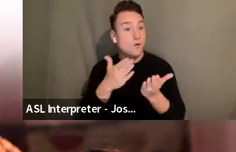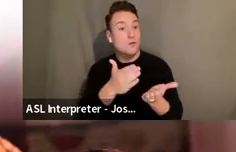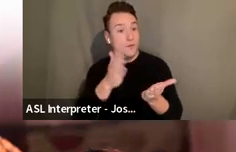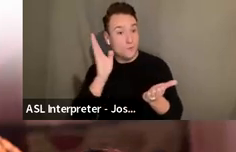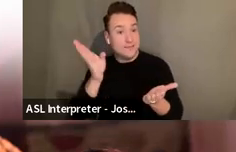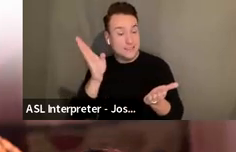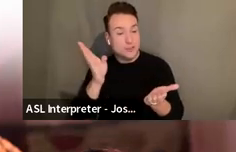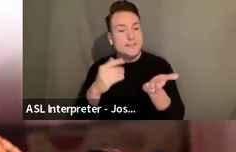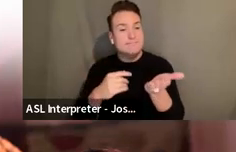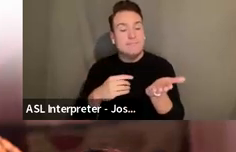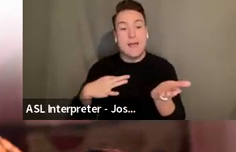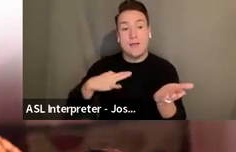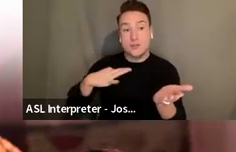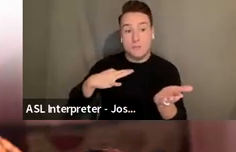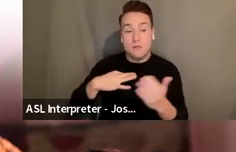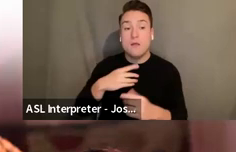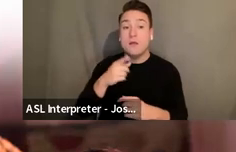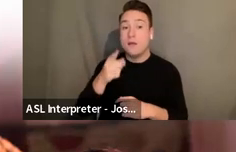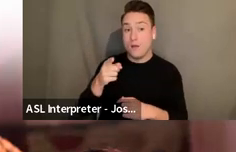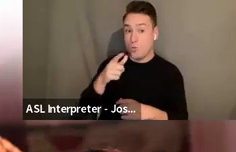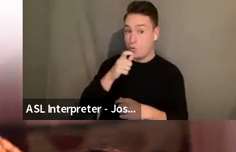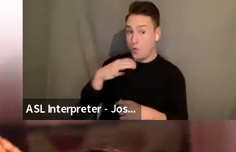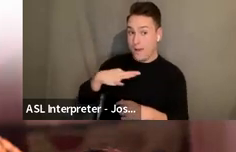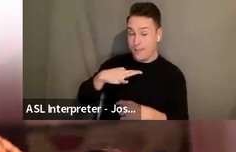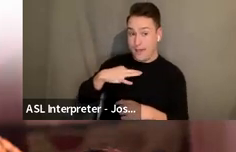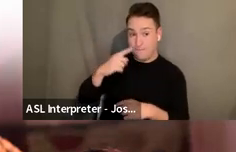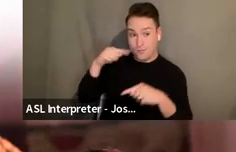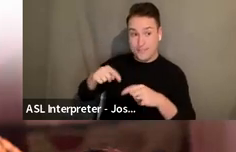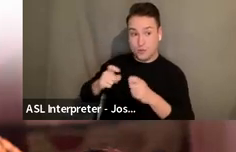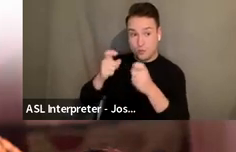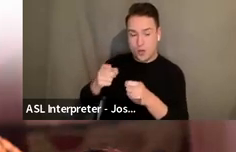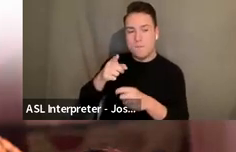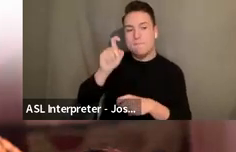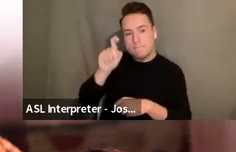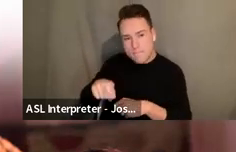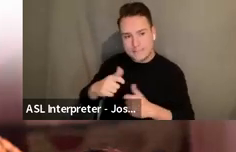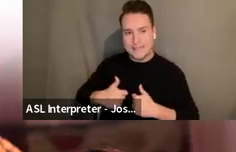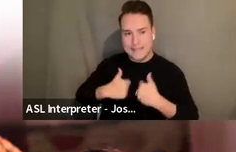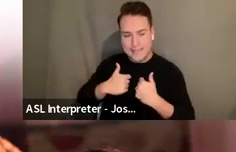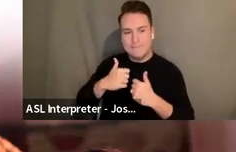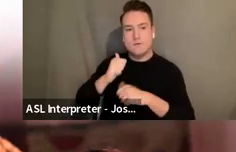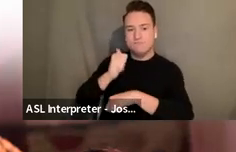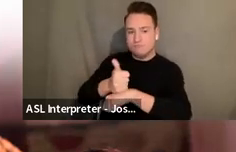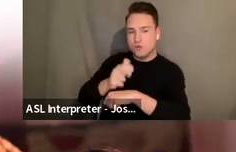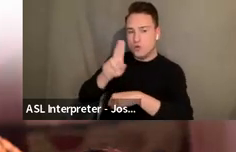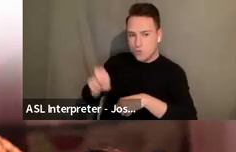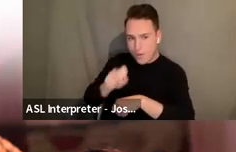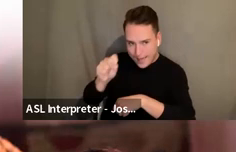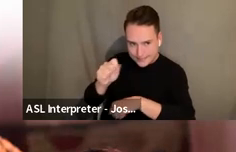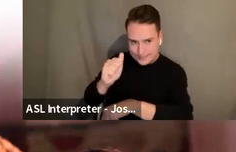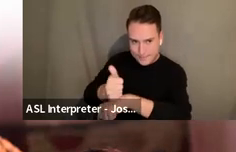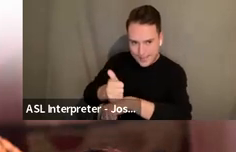Eligibility. The applicant must be a US-based theater ensemble or individual artist with identified